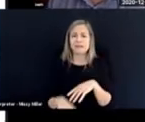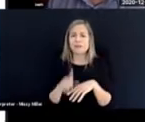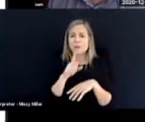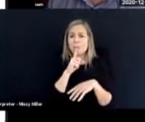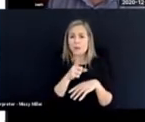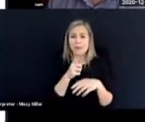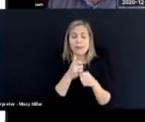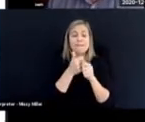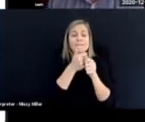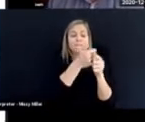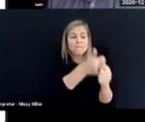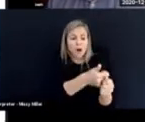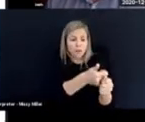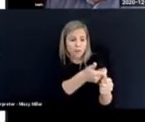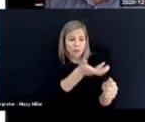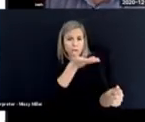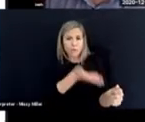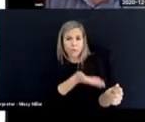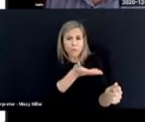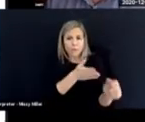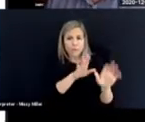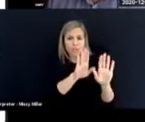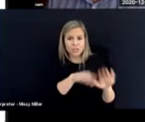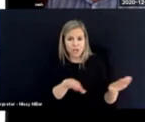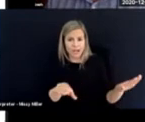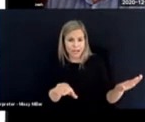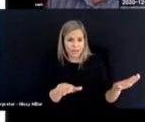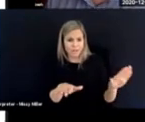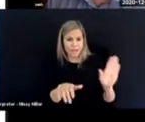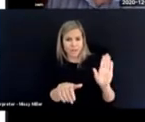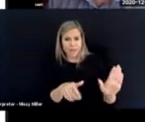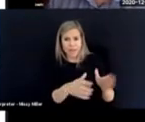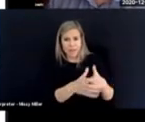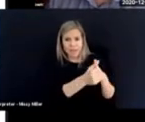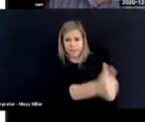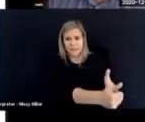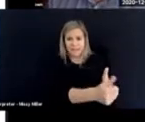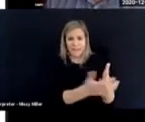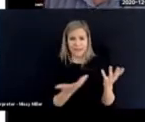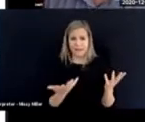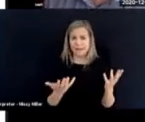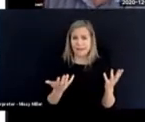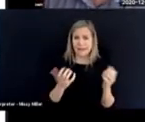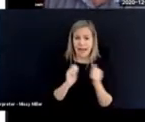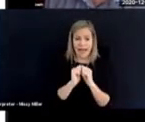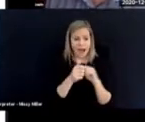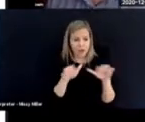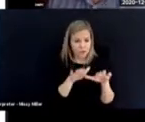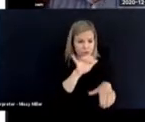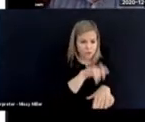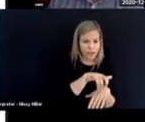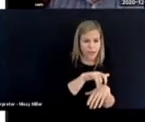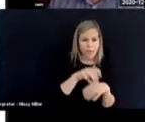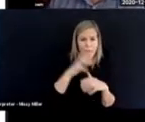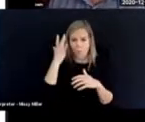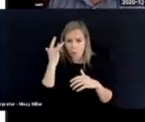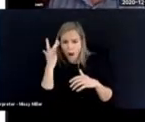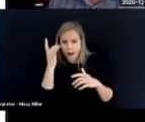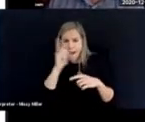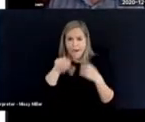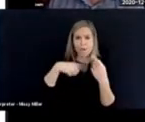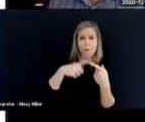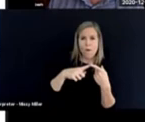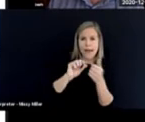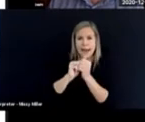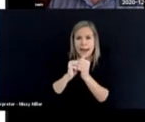the child. How you do that, why you do that, when you do that, it takes a